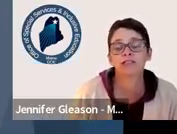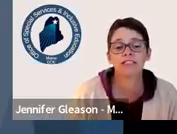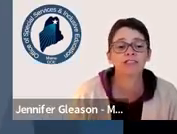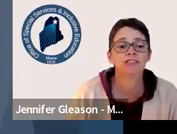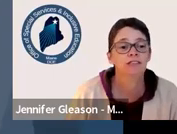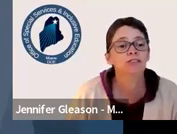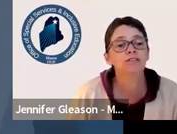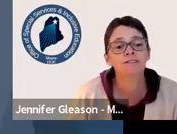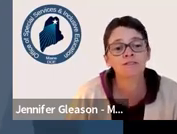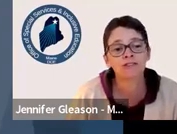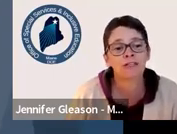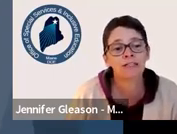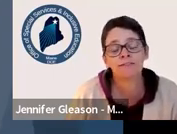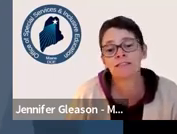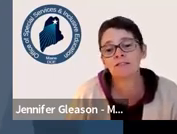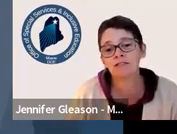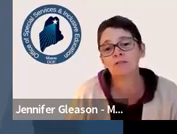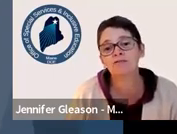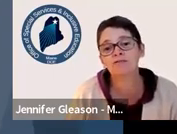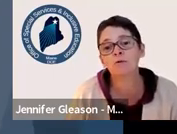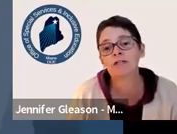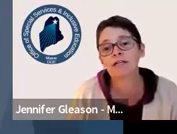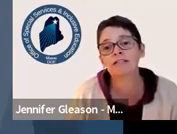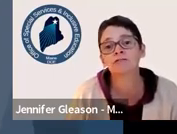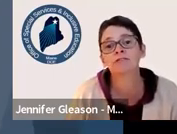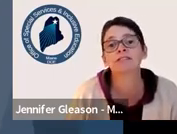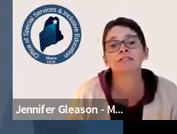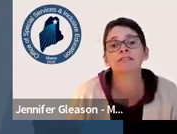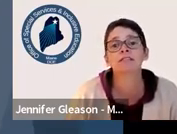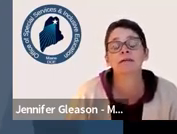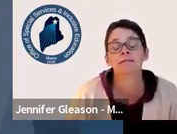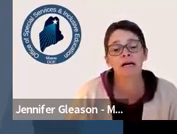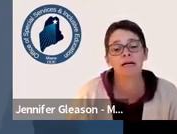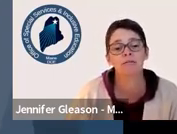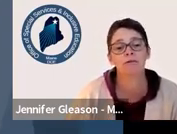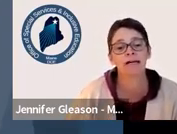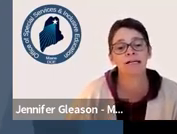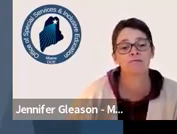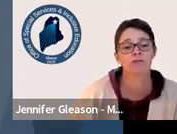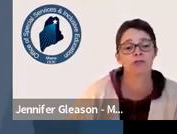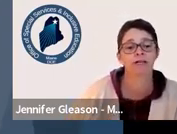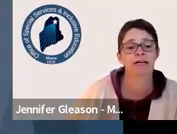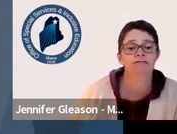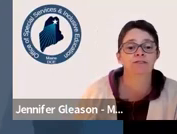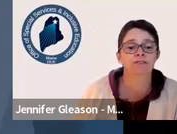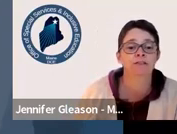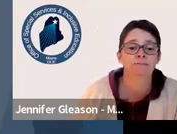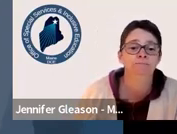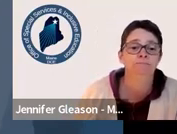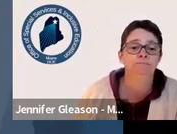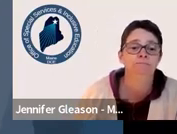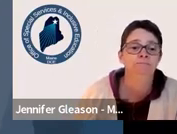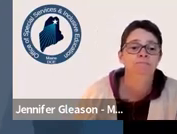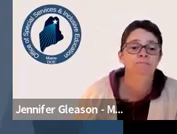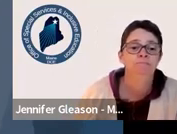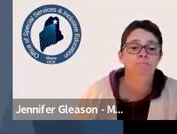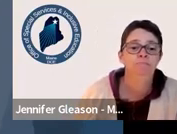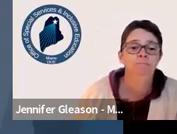was a special education teacher, Functional Life Skills, before I joined this team around two and a half years ago.